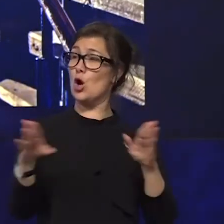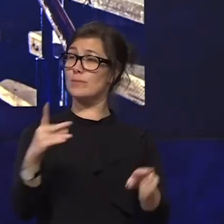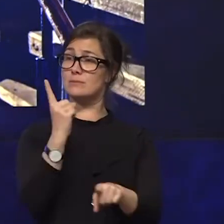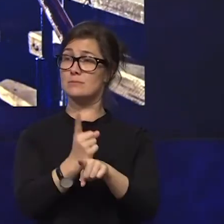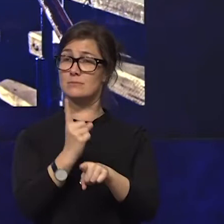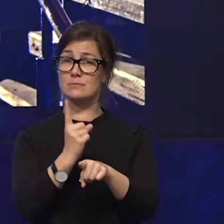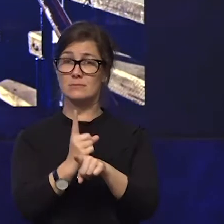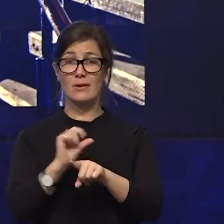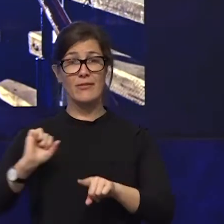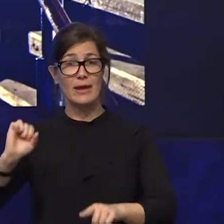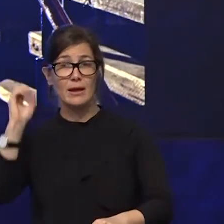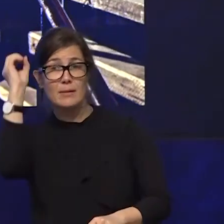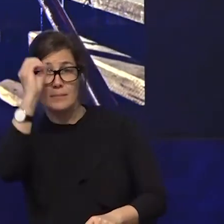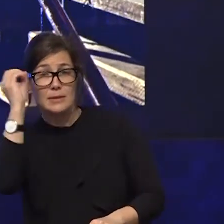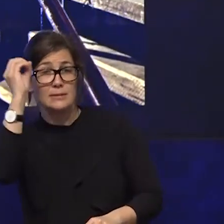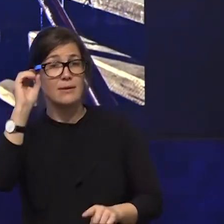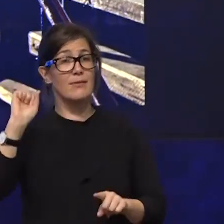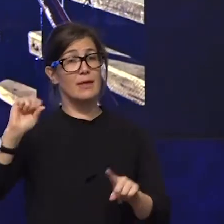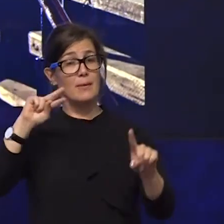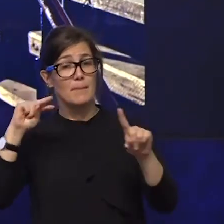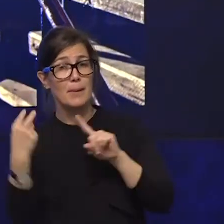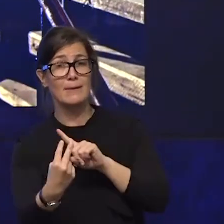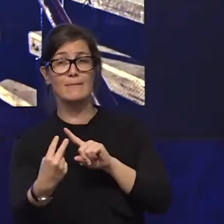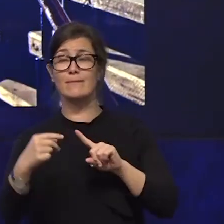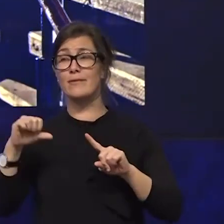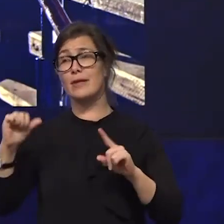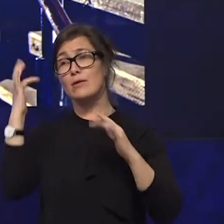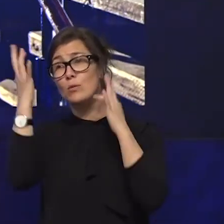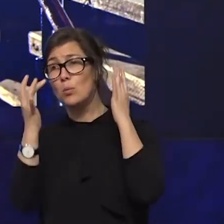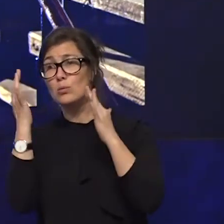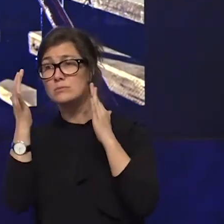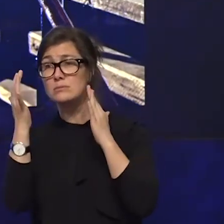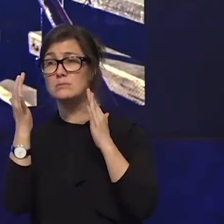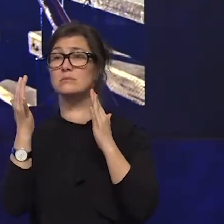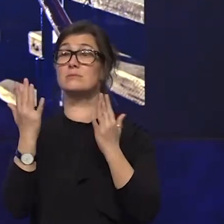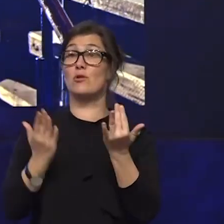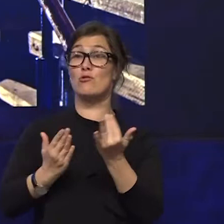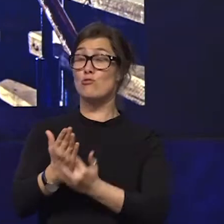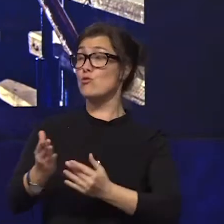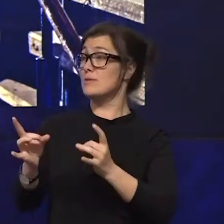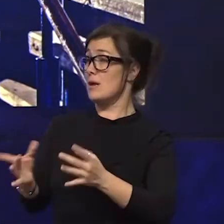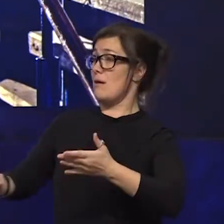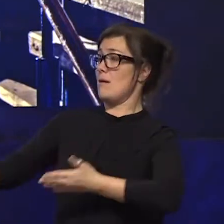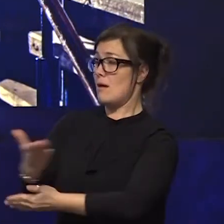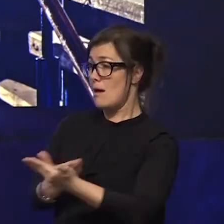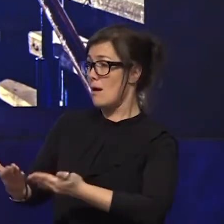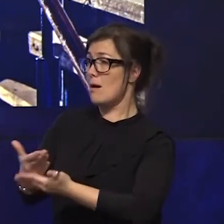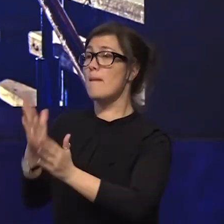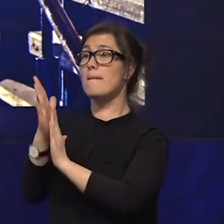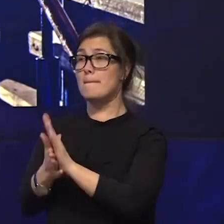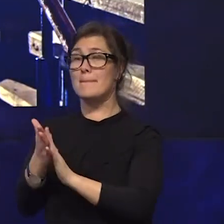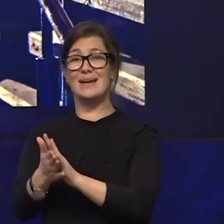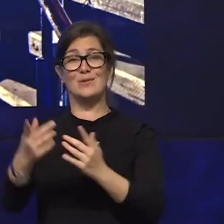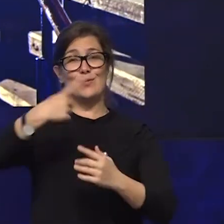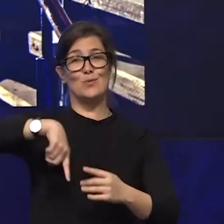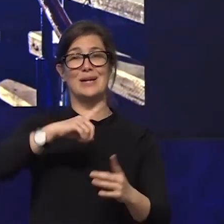with you their insights and perspectives and it is only through those types of discussions that we begin to